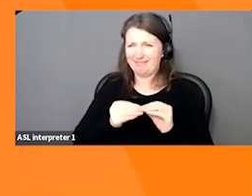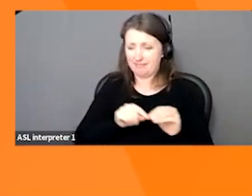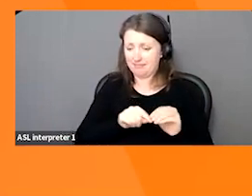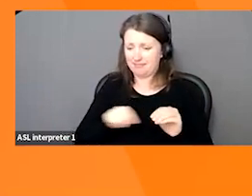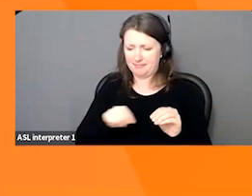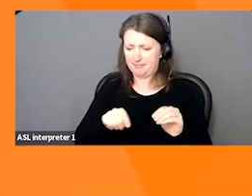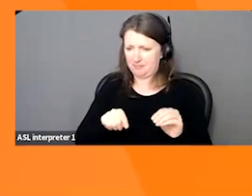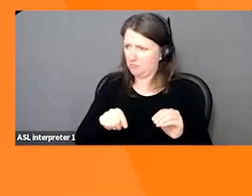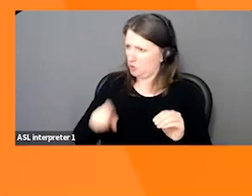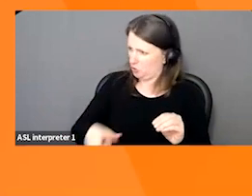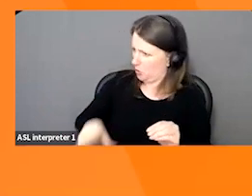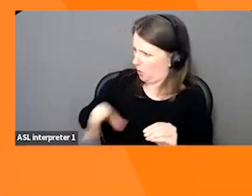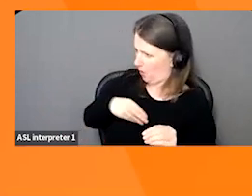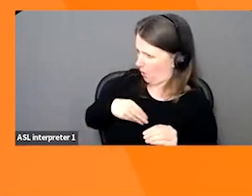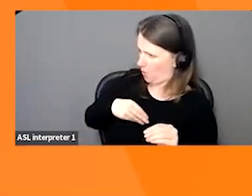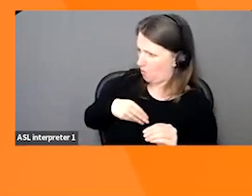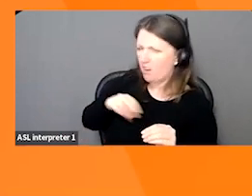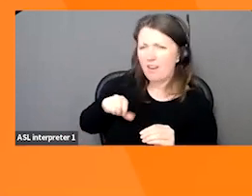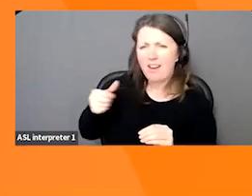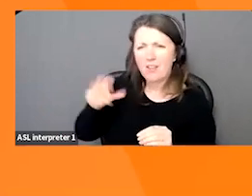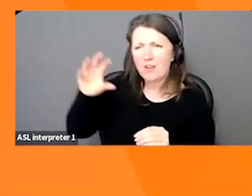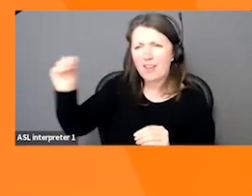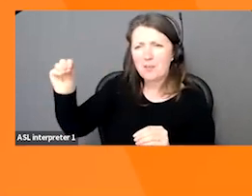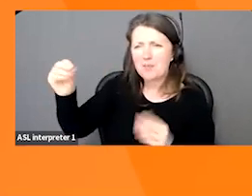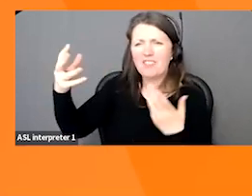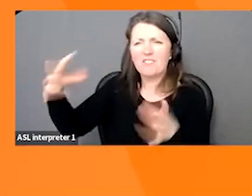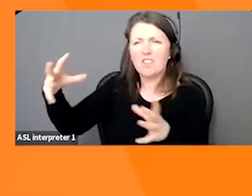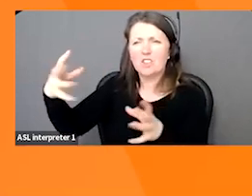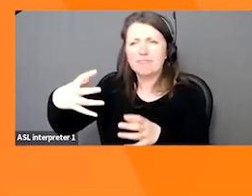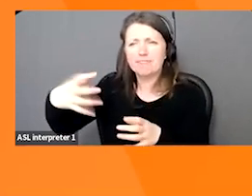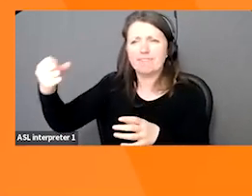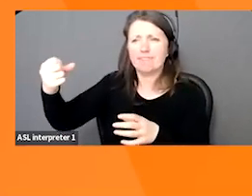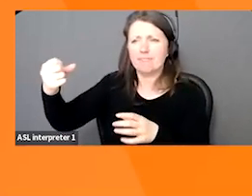by another company for their product. What recourse options do I have?